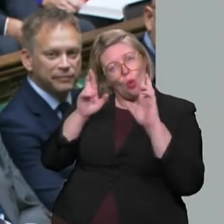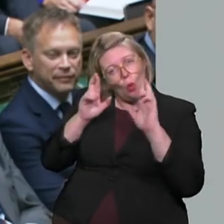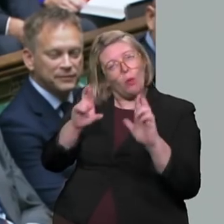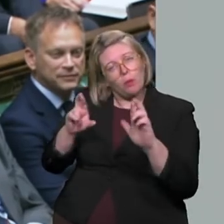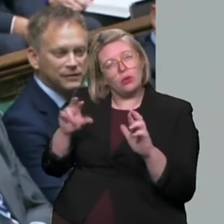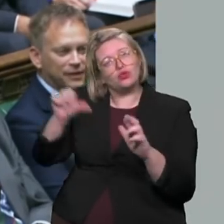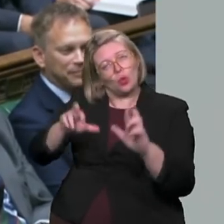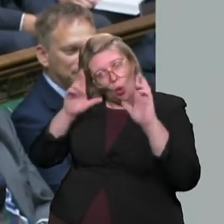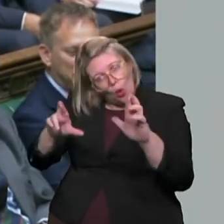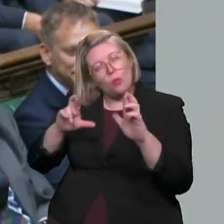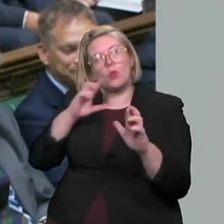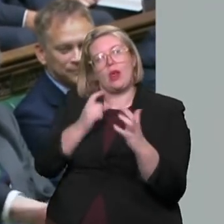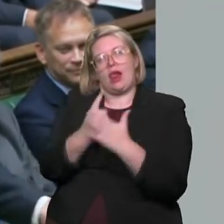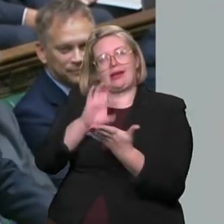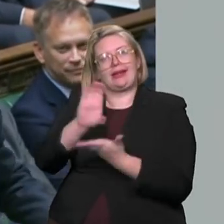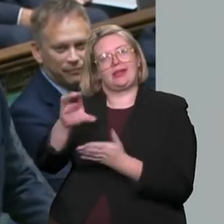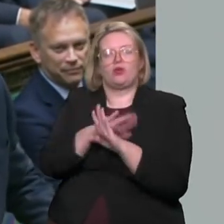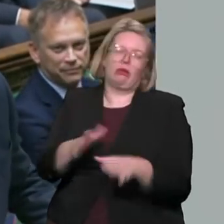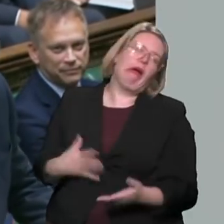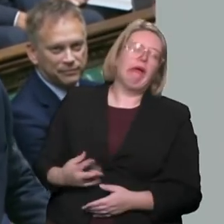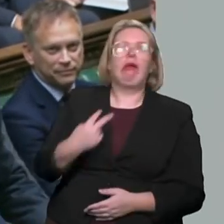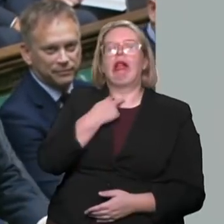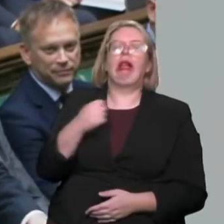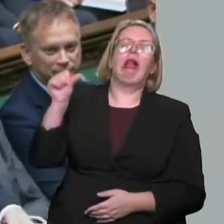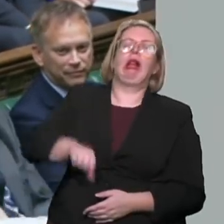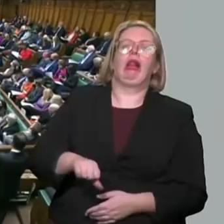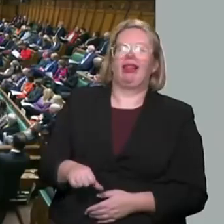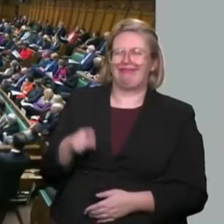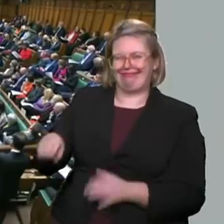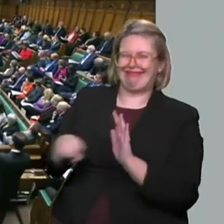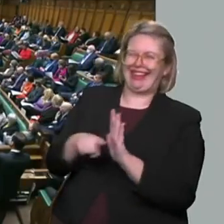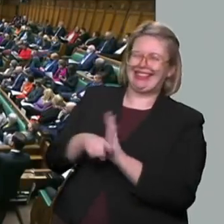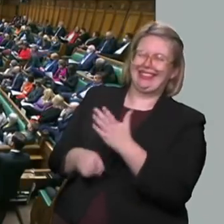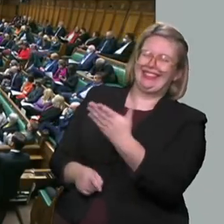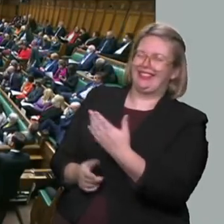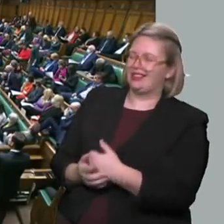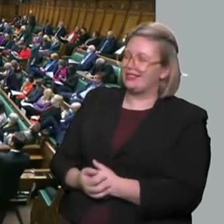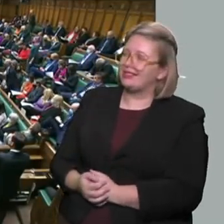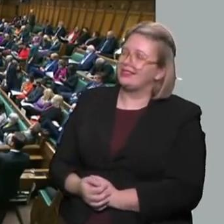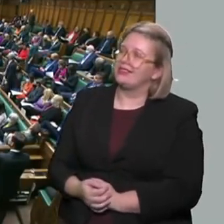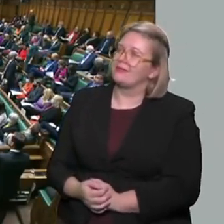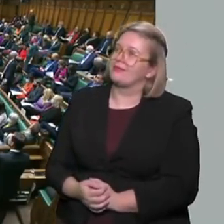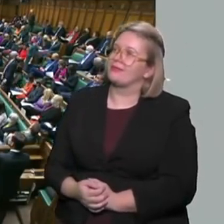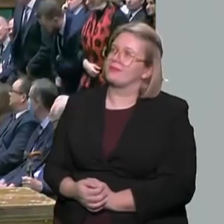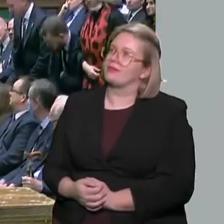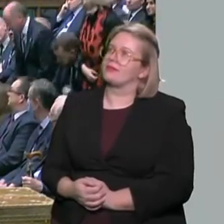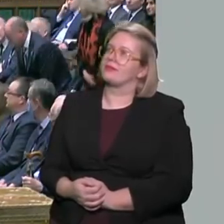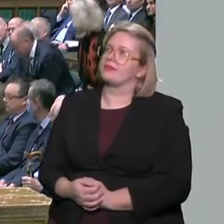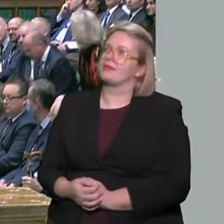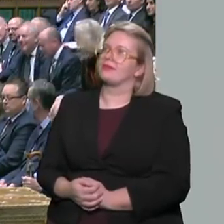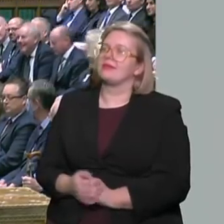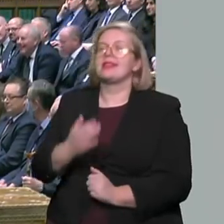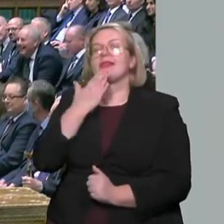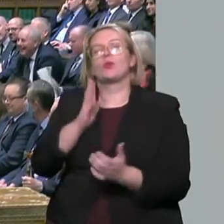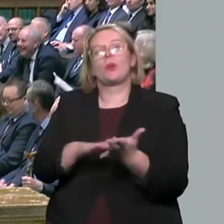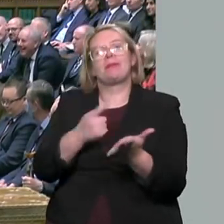alive rather than spreading gloom in the way that he does. The Speaker, you. It is always a pleasure to follow the hon.